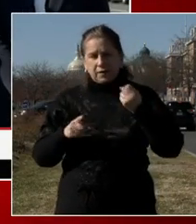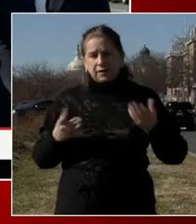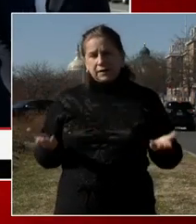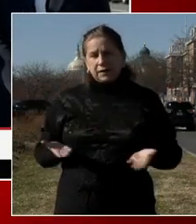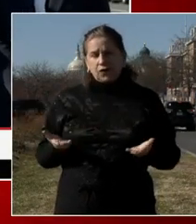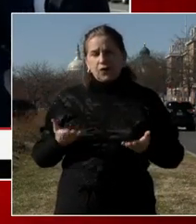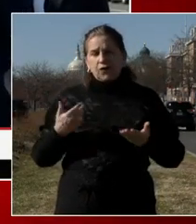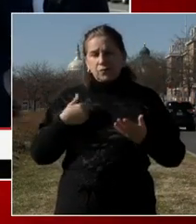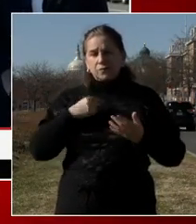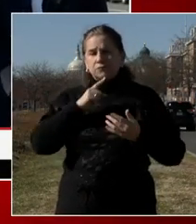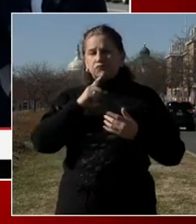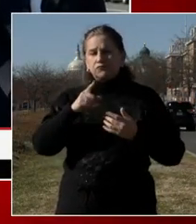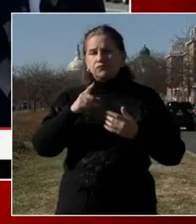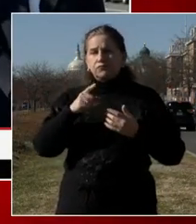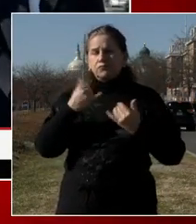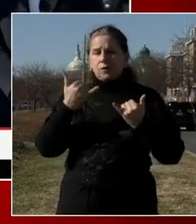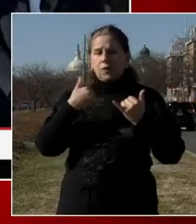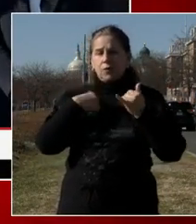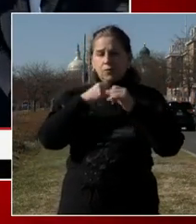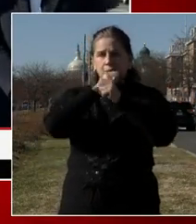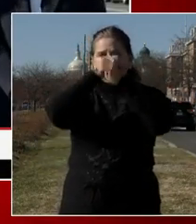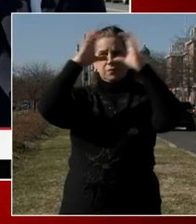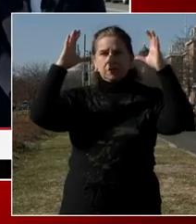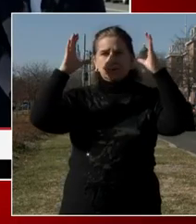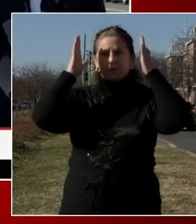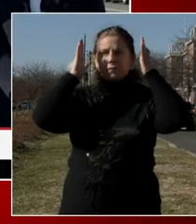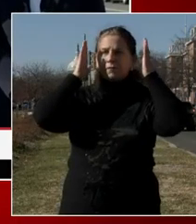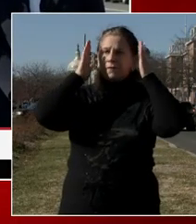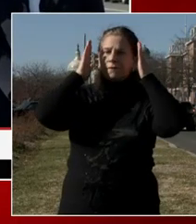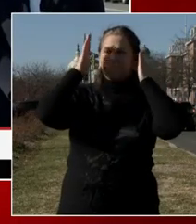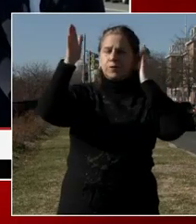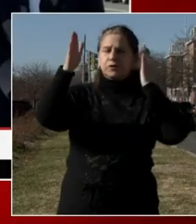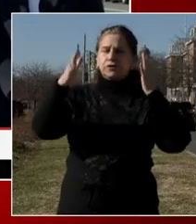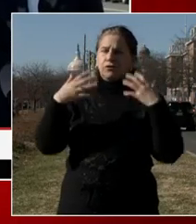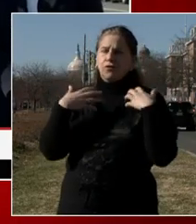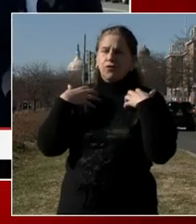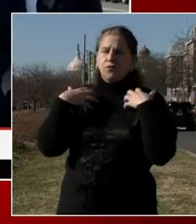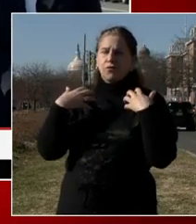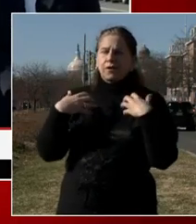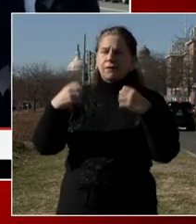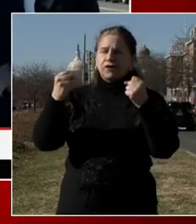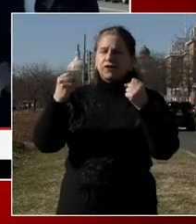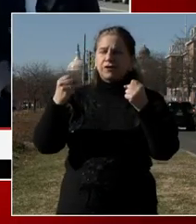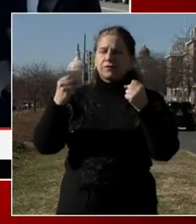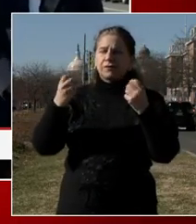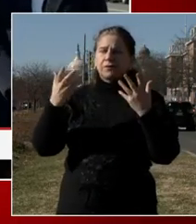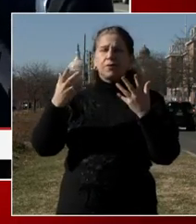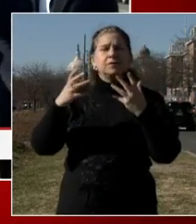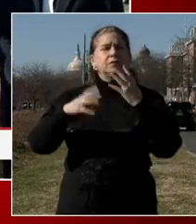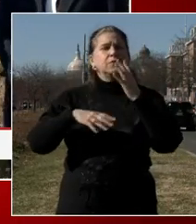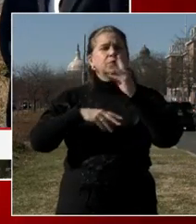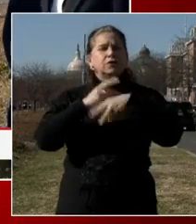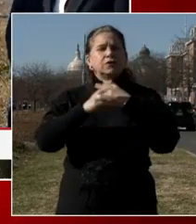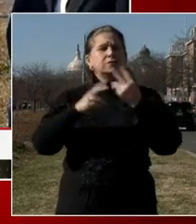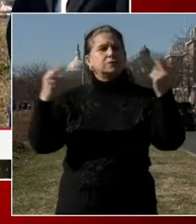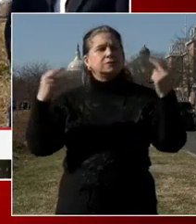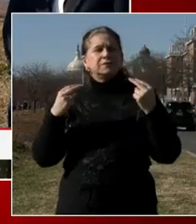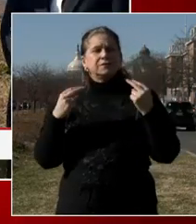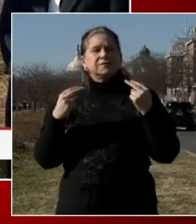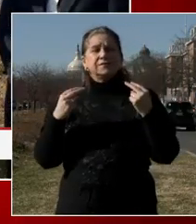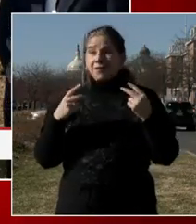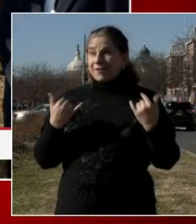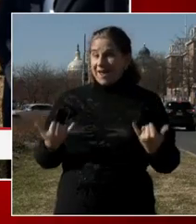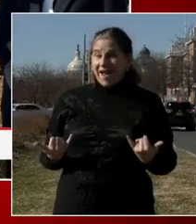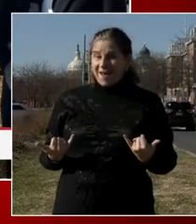at recovery, um, from an international perspective, which is usually the audience that normally looks at something that's happening like right now